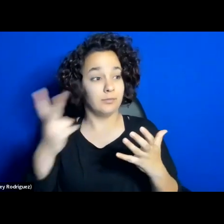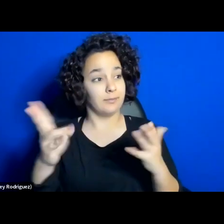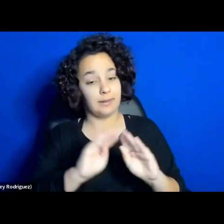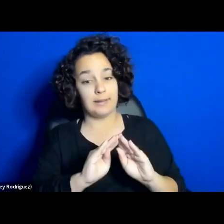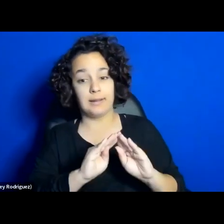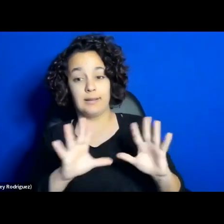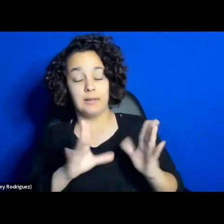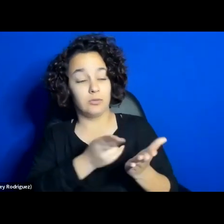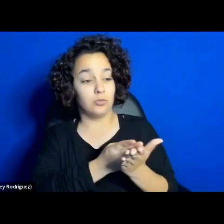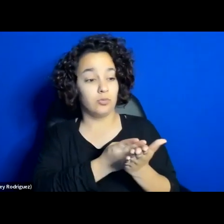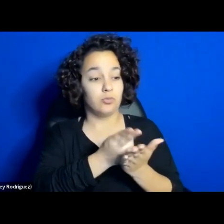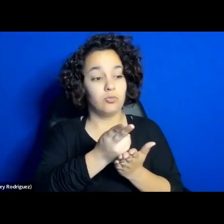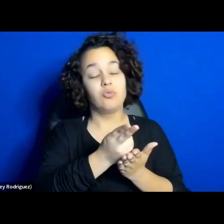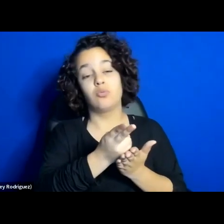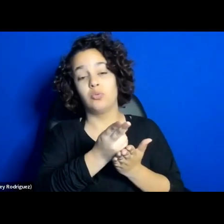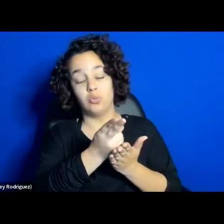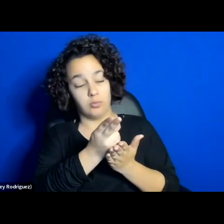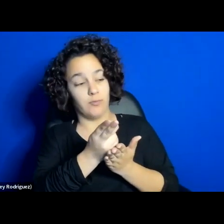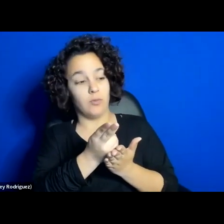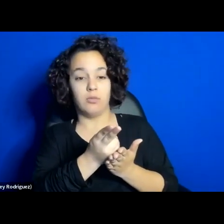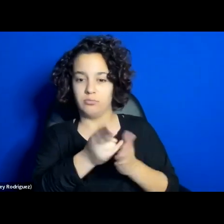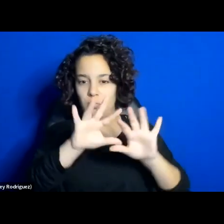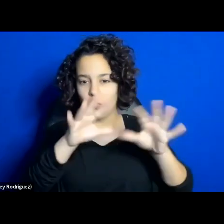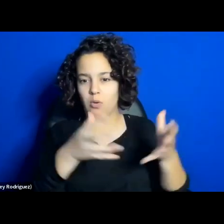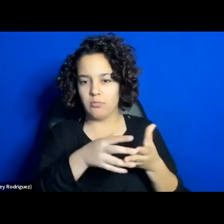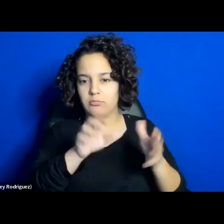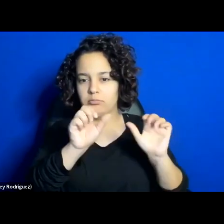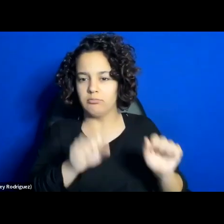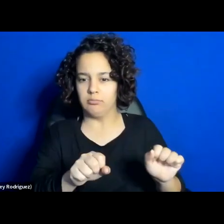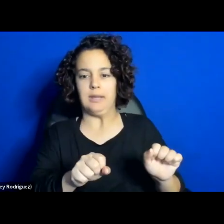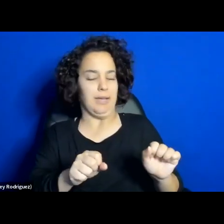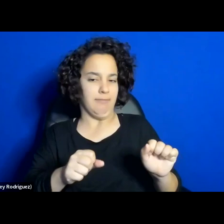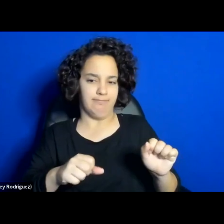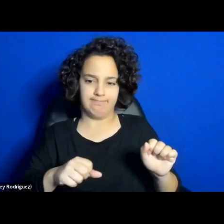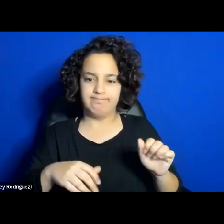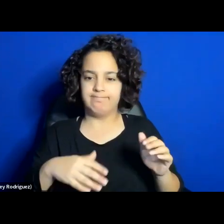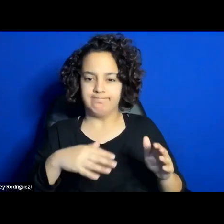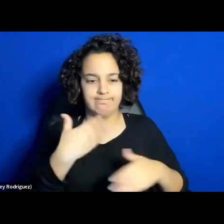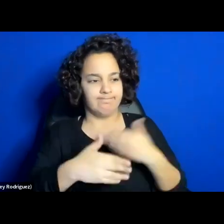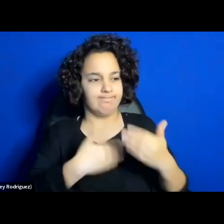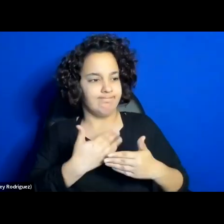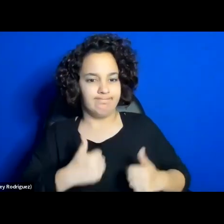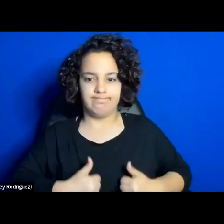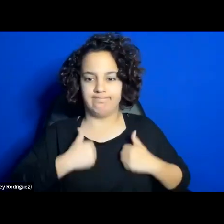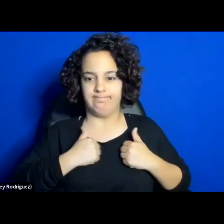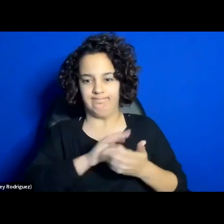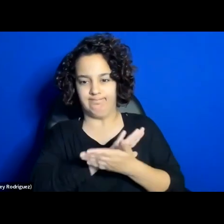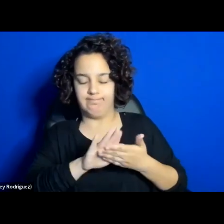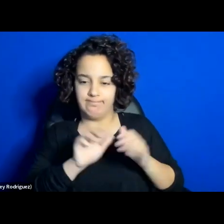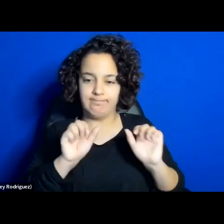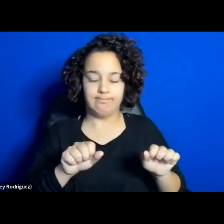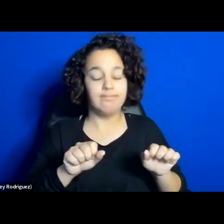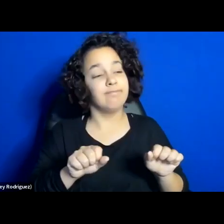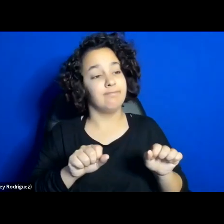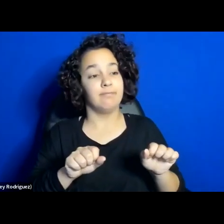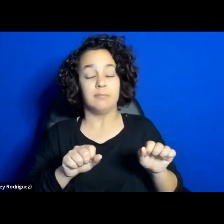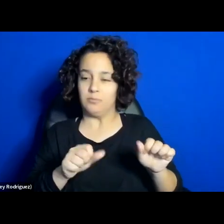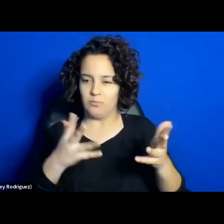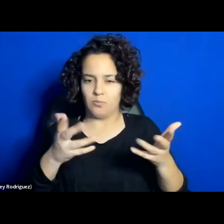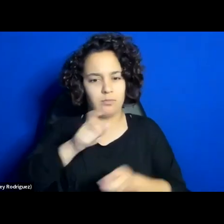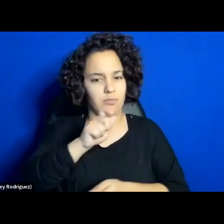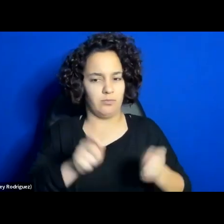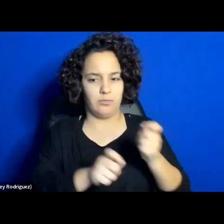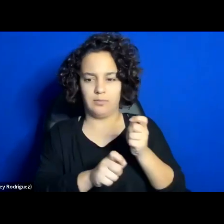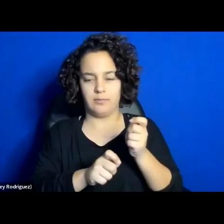ambivalence and moral dilemma that Iranians deal with in their everyday lives. In recent years, several